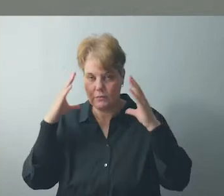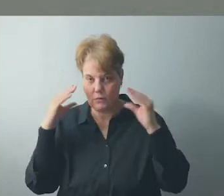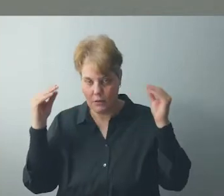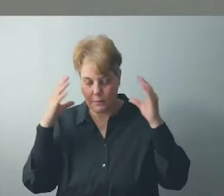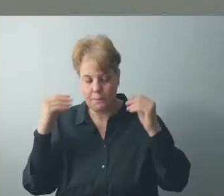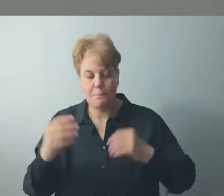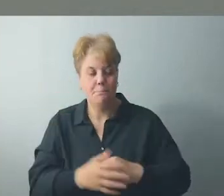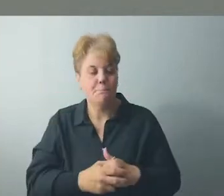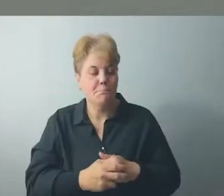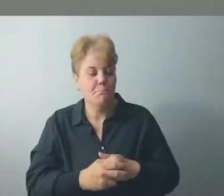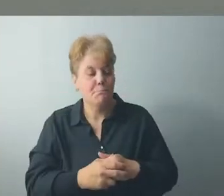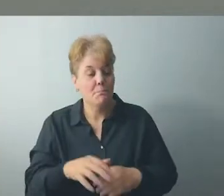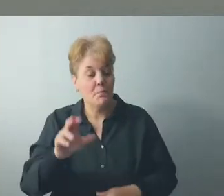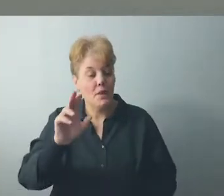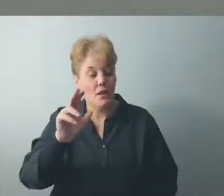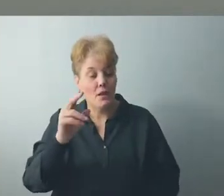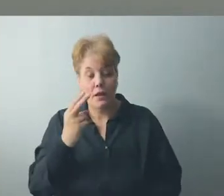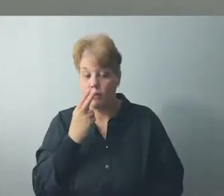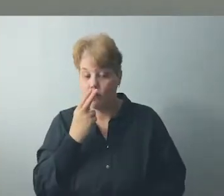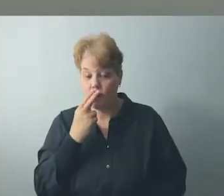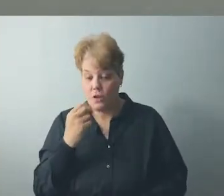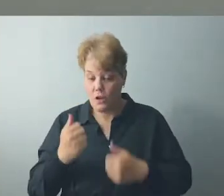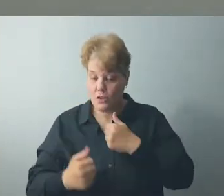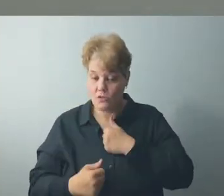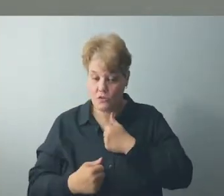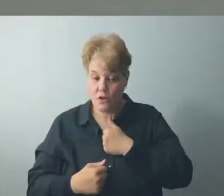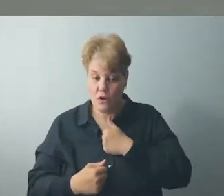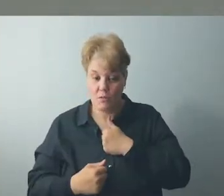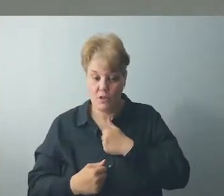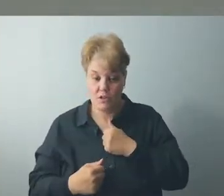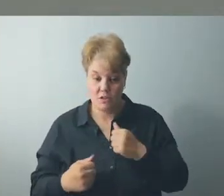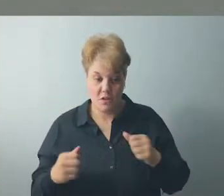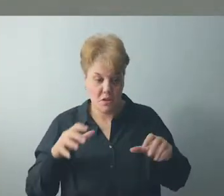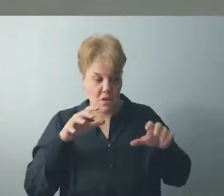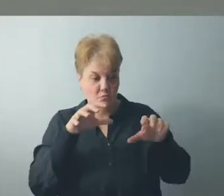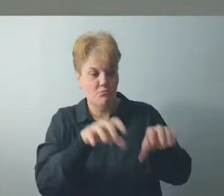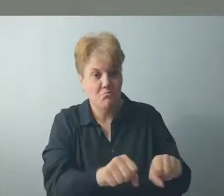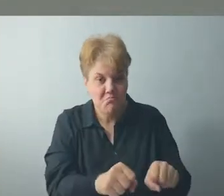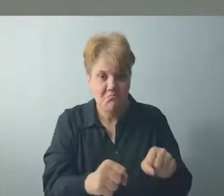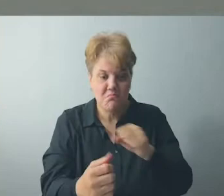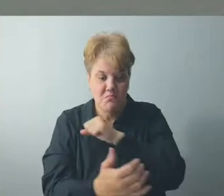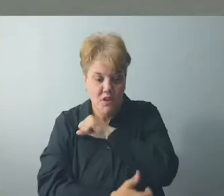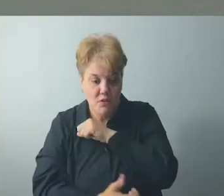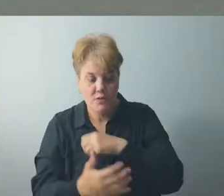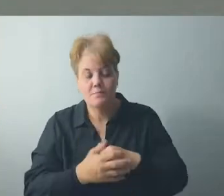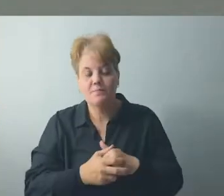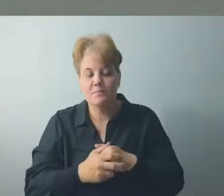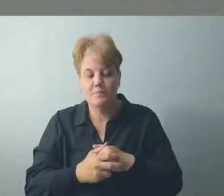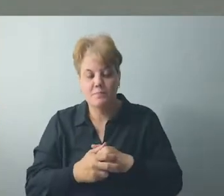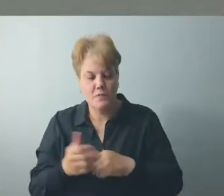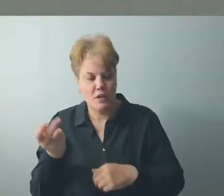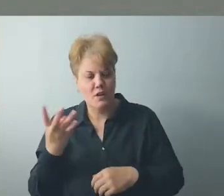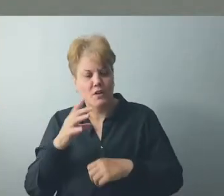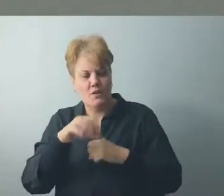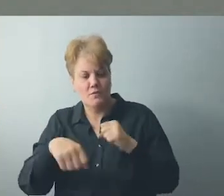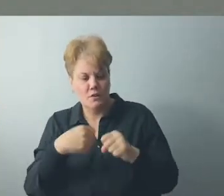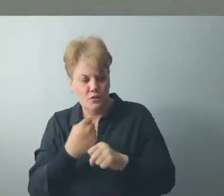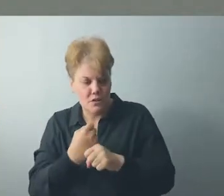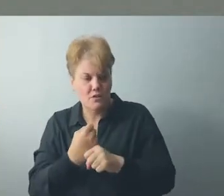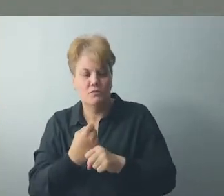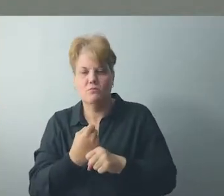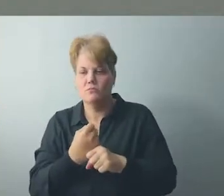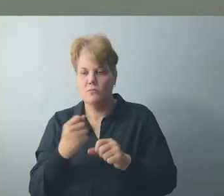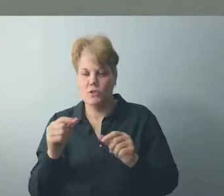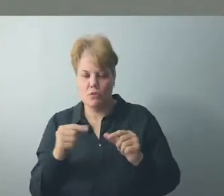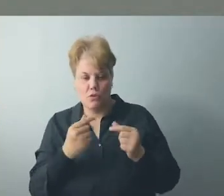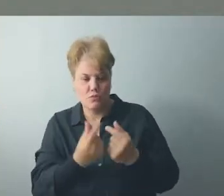homeland. And with the help of other caring people, she hid from the Nazis for several years. Eventually, she was discovered and taken captive.